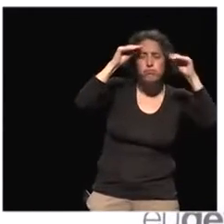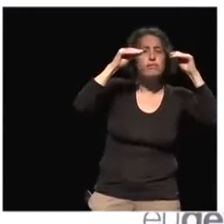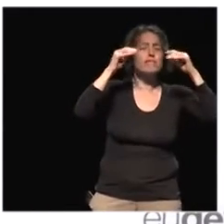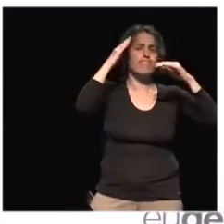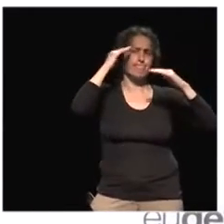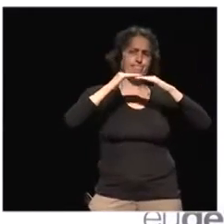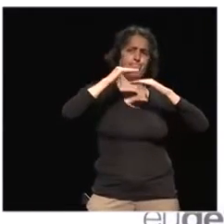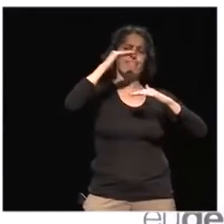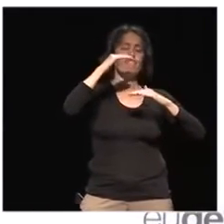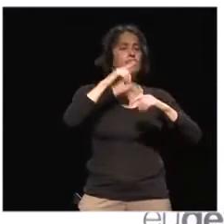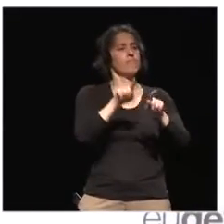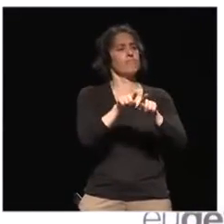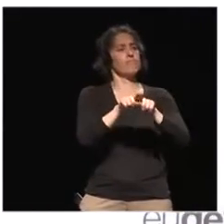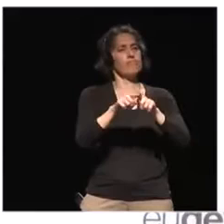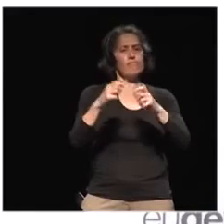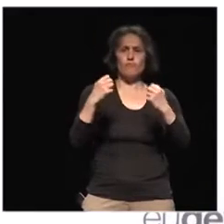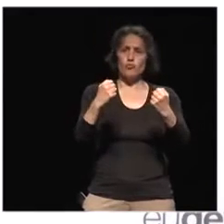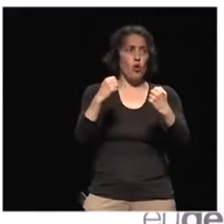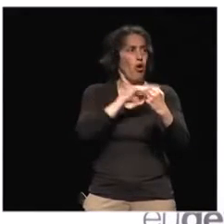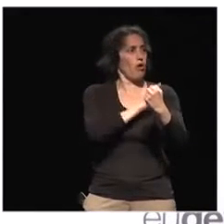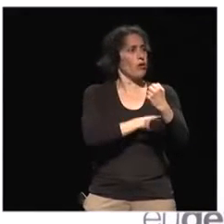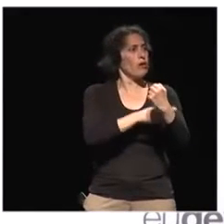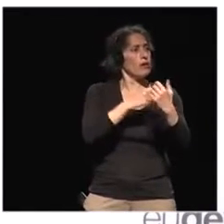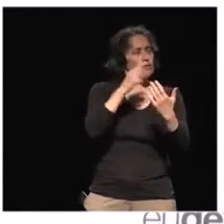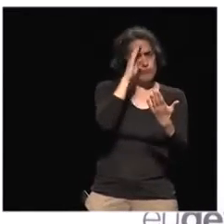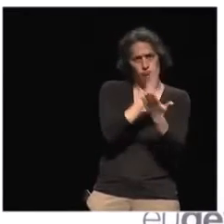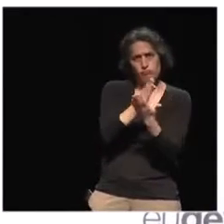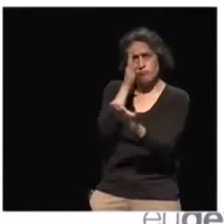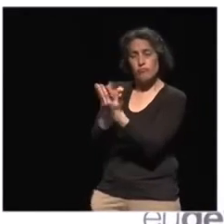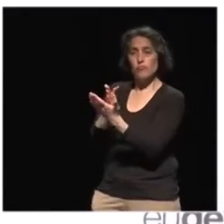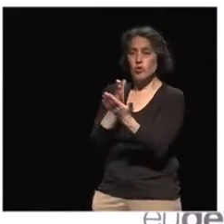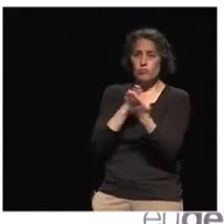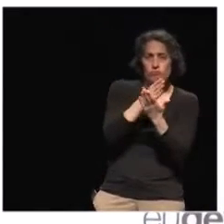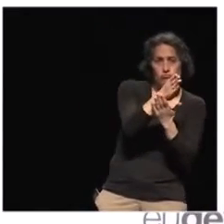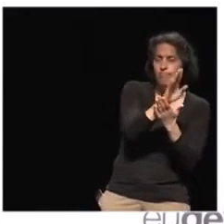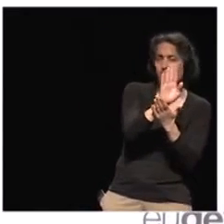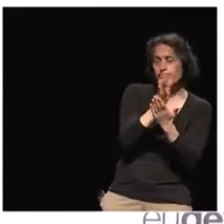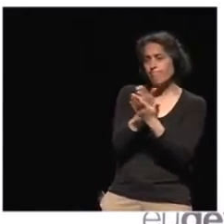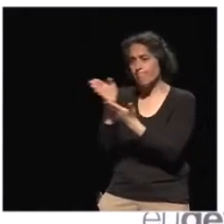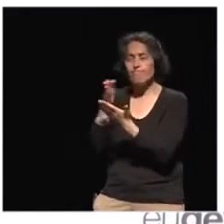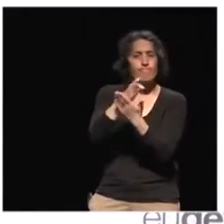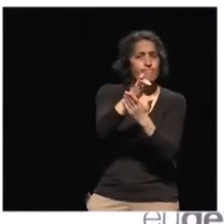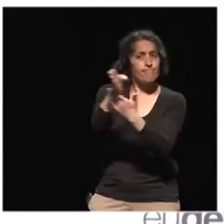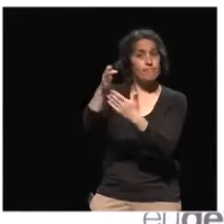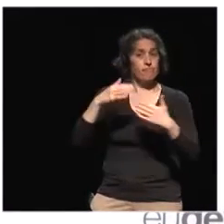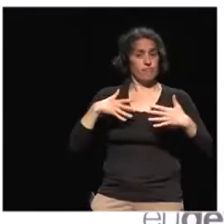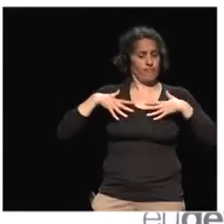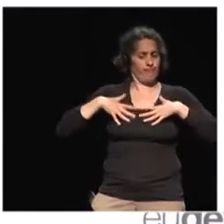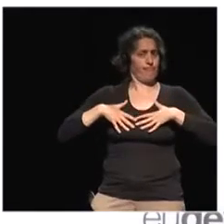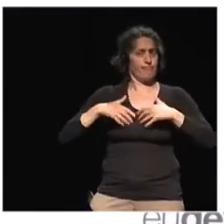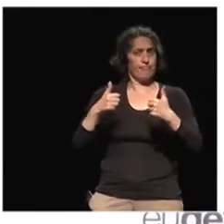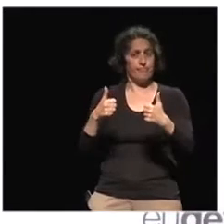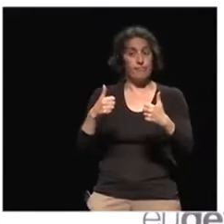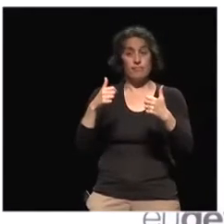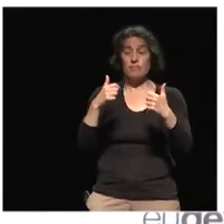important tool that we have. Right now, the focus on most of our education systems is